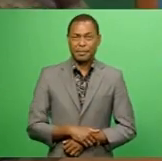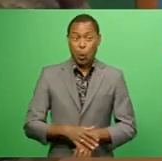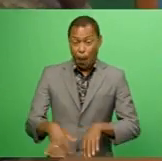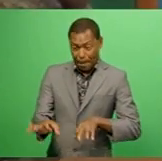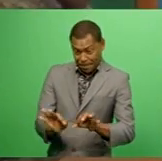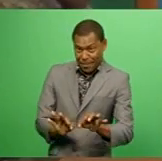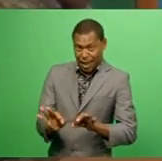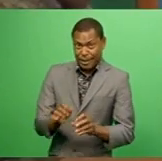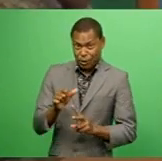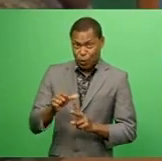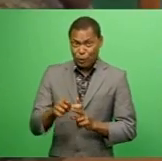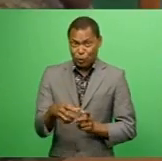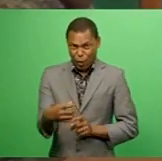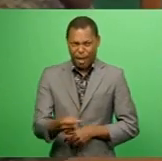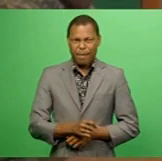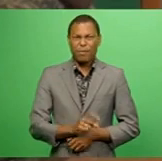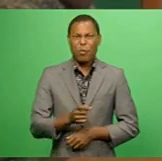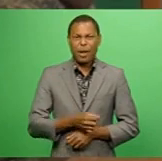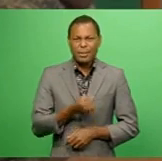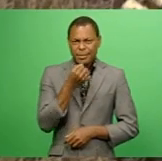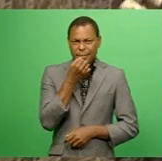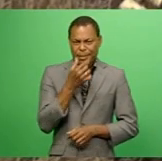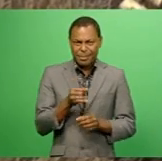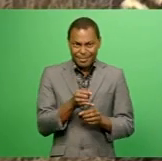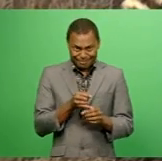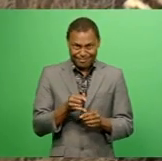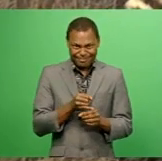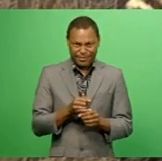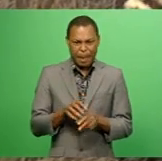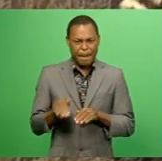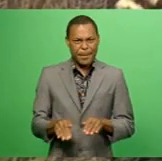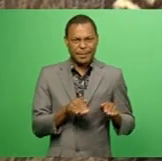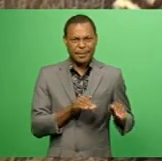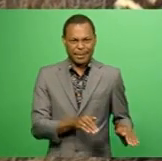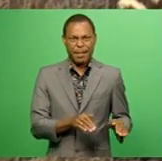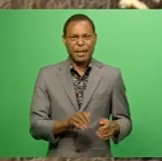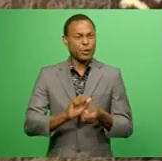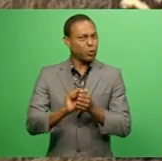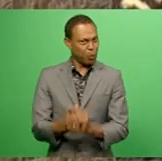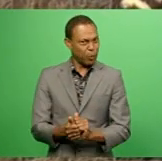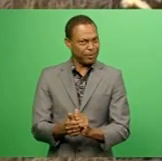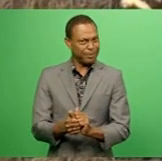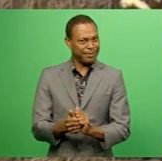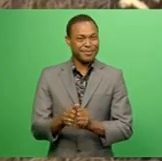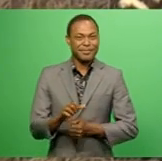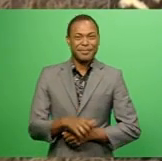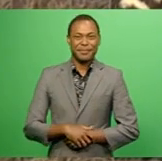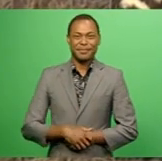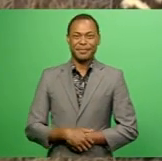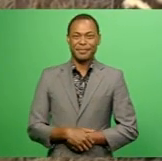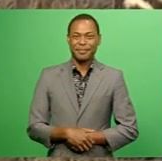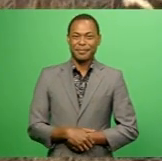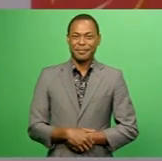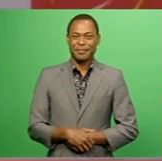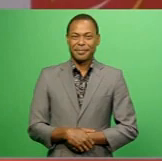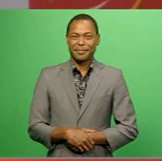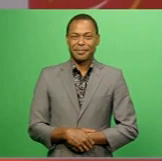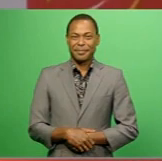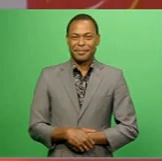place to produce covered tablets for people who participate in sports. Chosayan Anunga, FBC News.